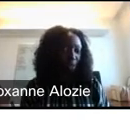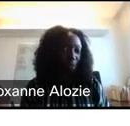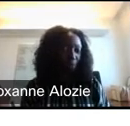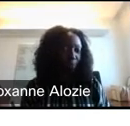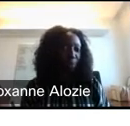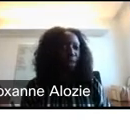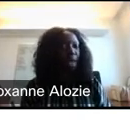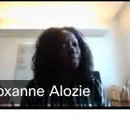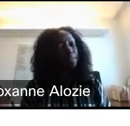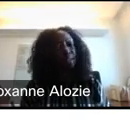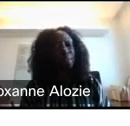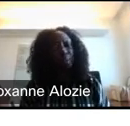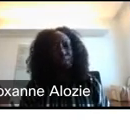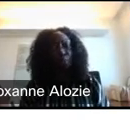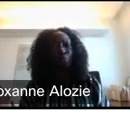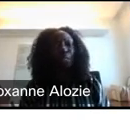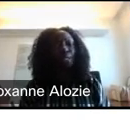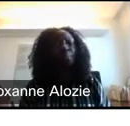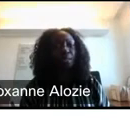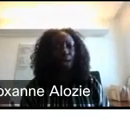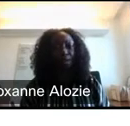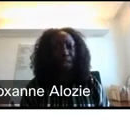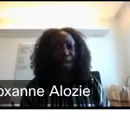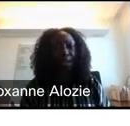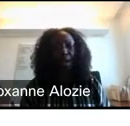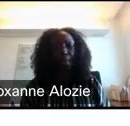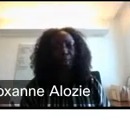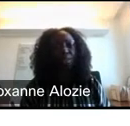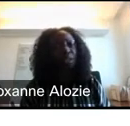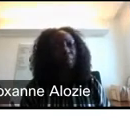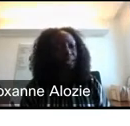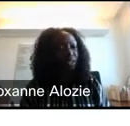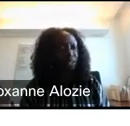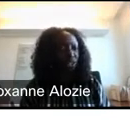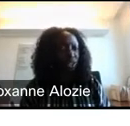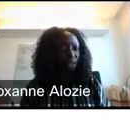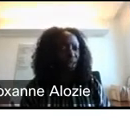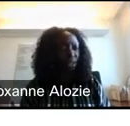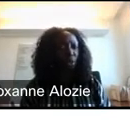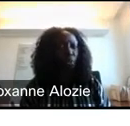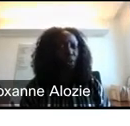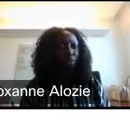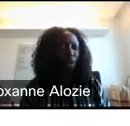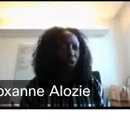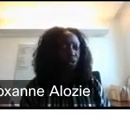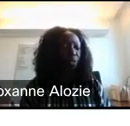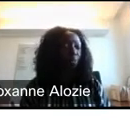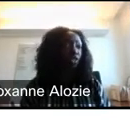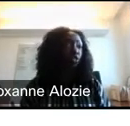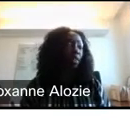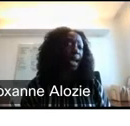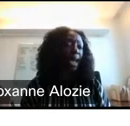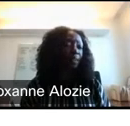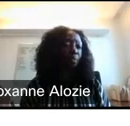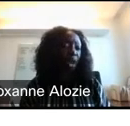are likely to be? I think the second place that we really spend a lot of time is on impact and additionality. One of our goals is to